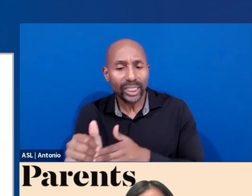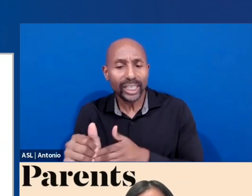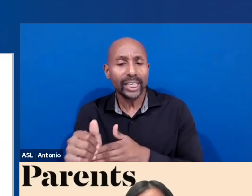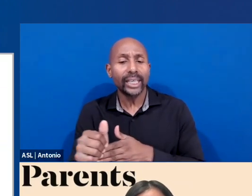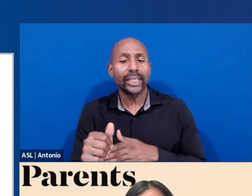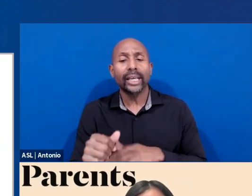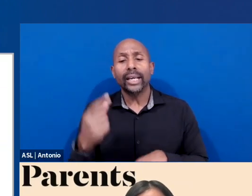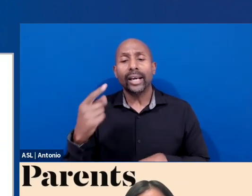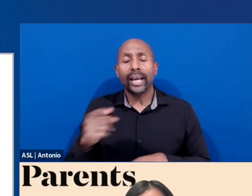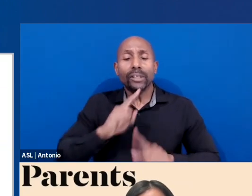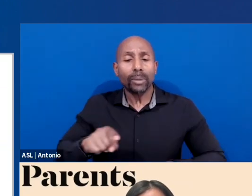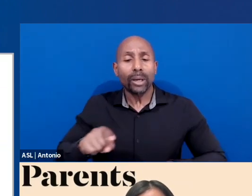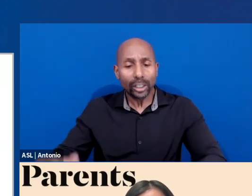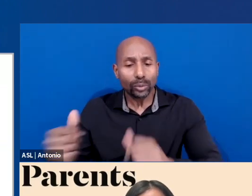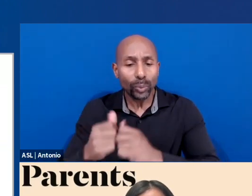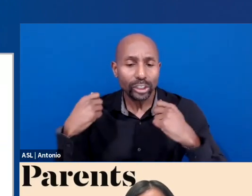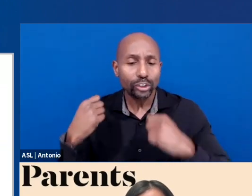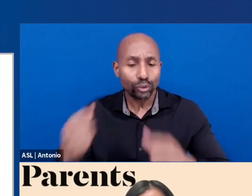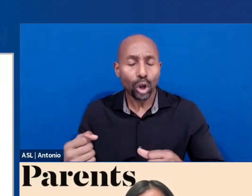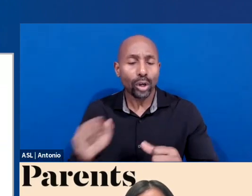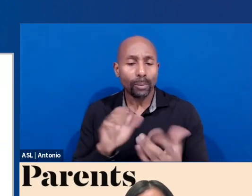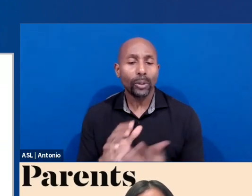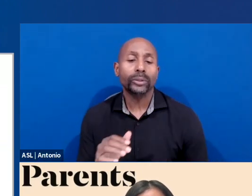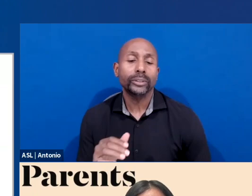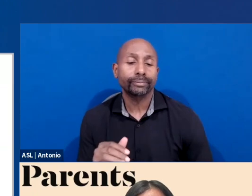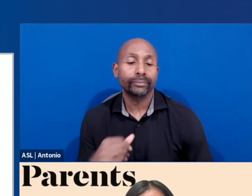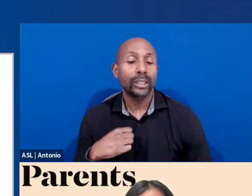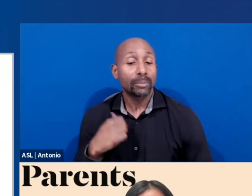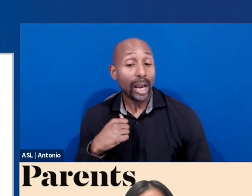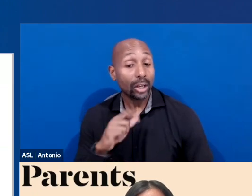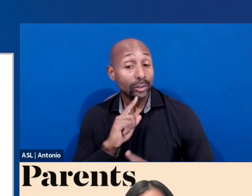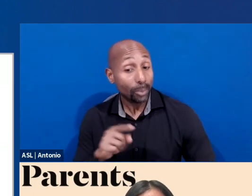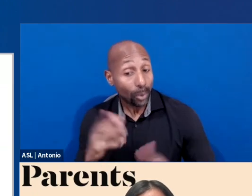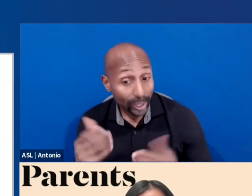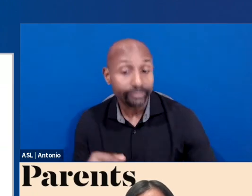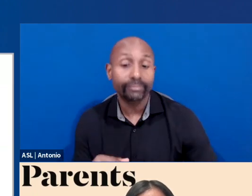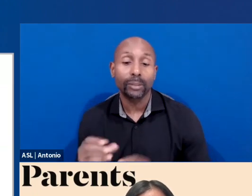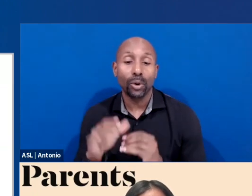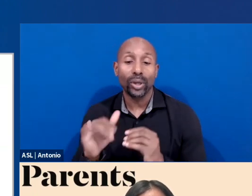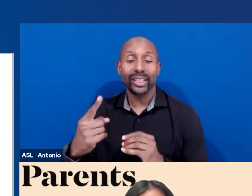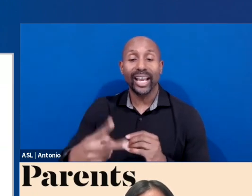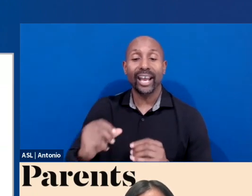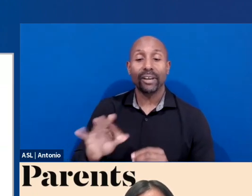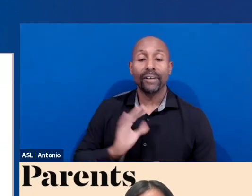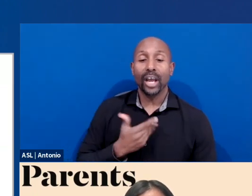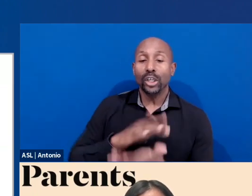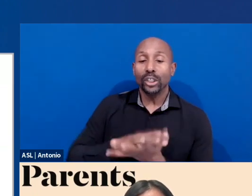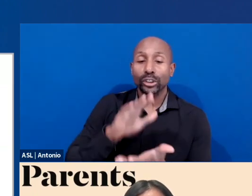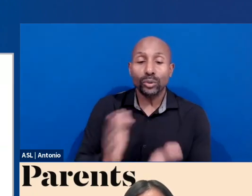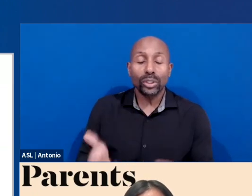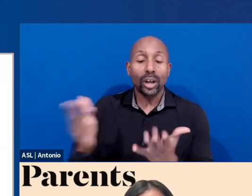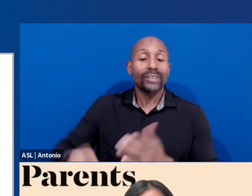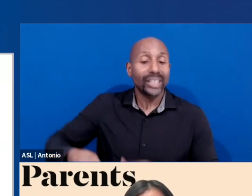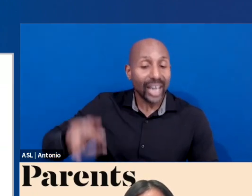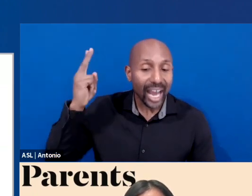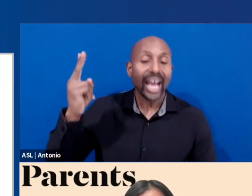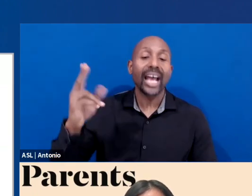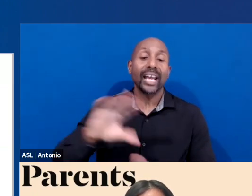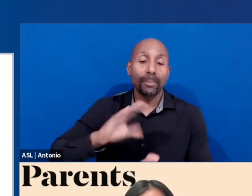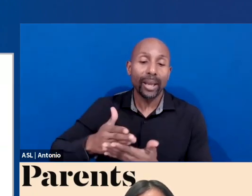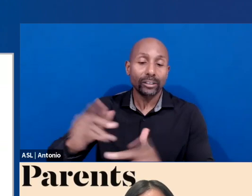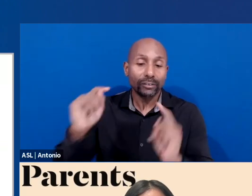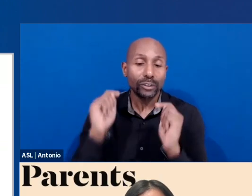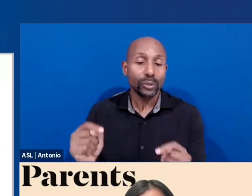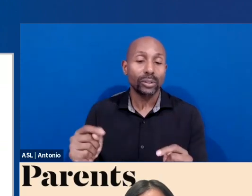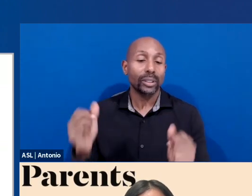launched in response to the president's call to action, the National Partnership for Student Success, which invites in a partnership with